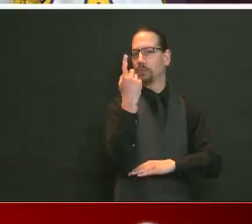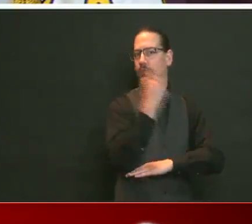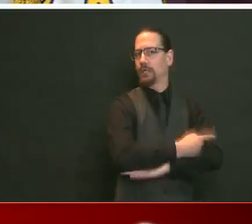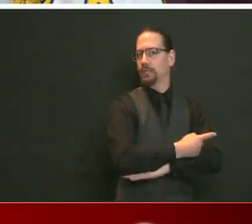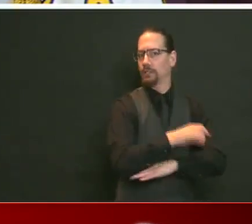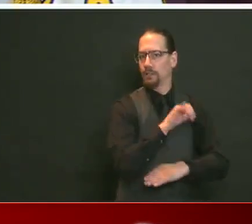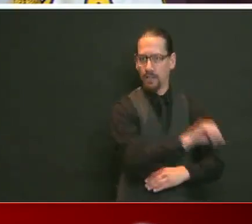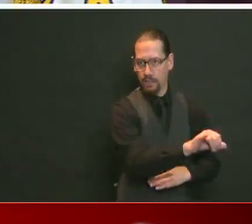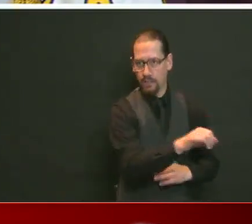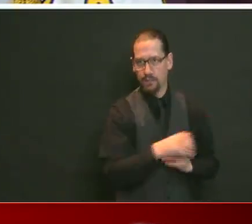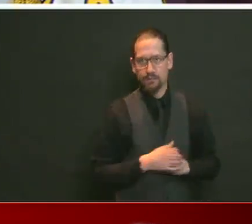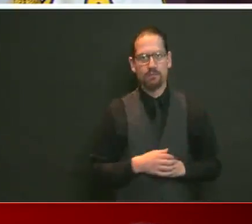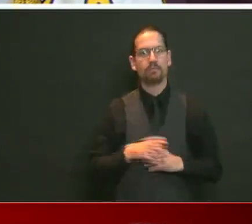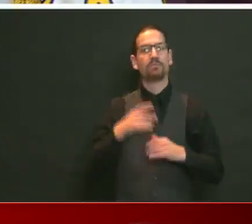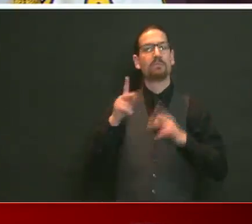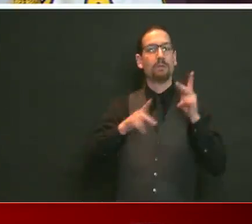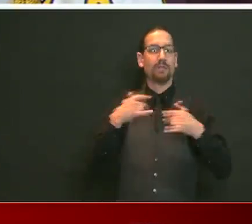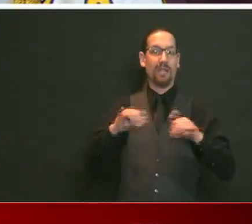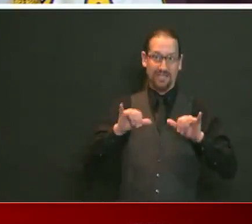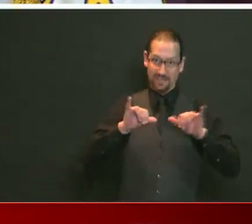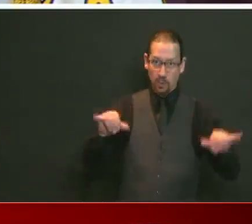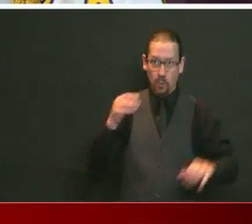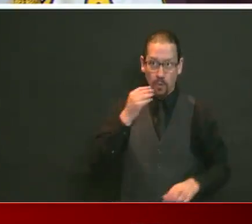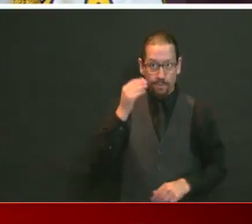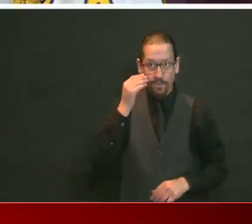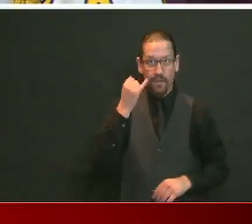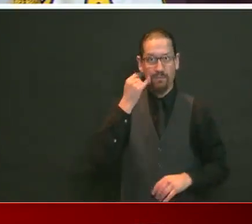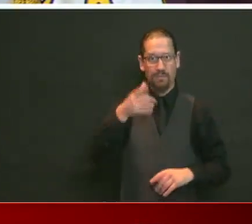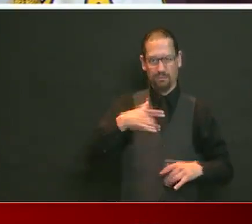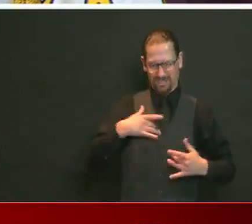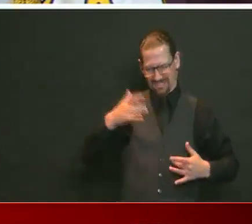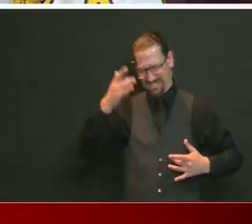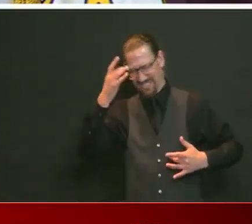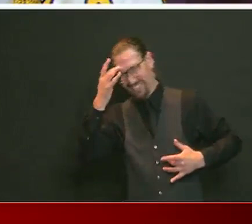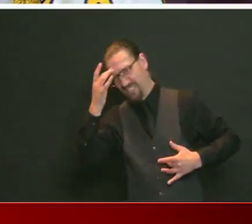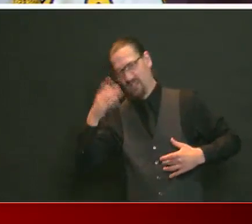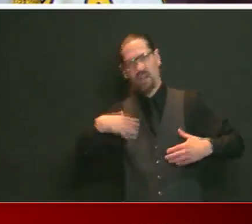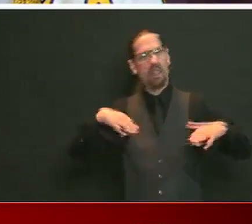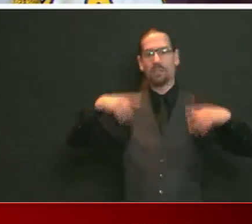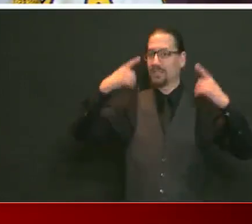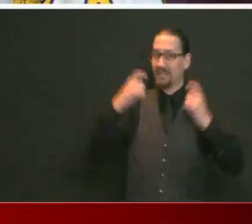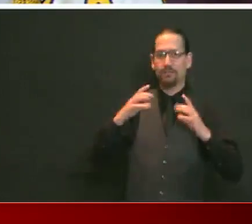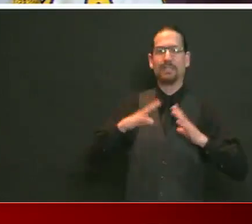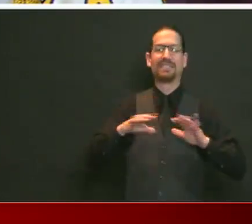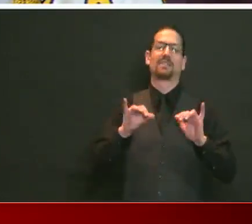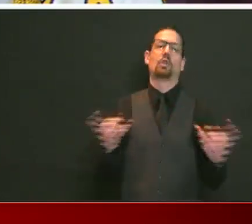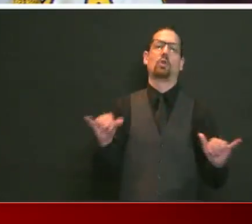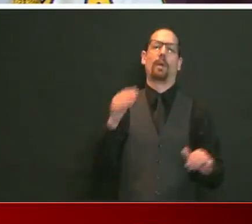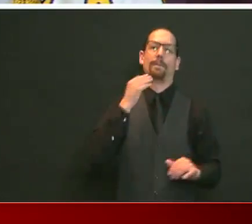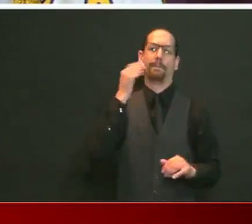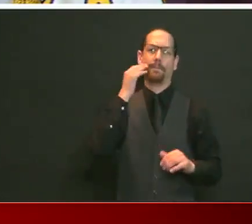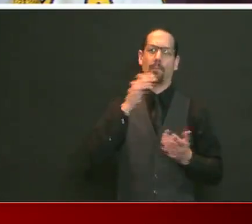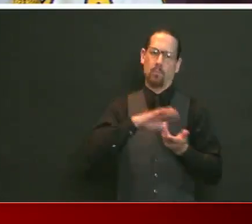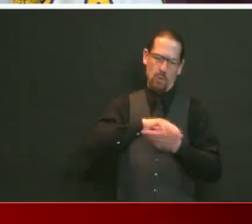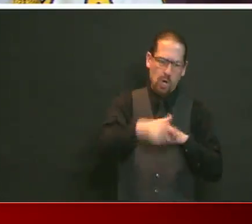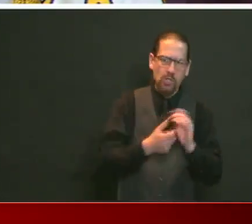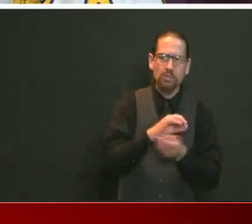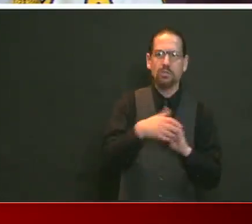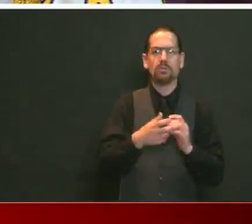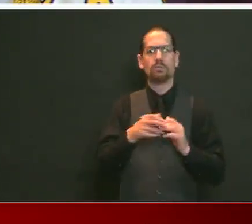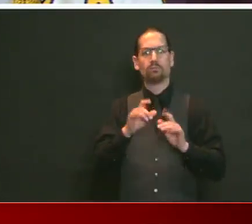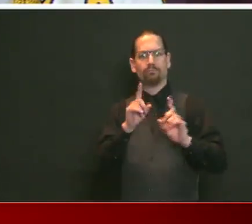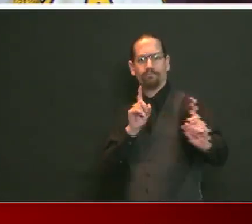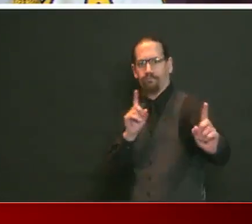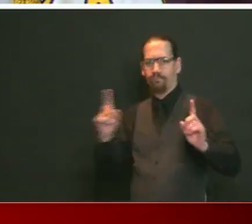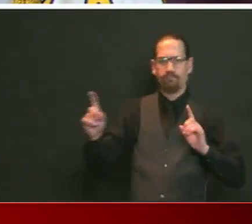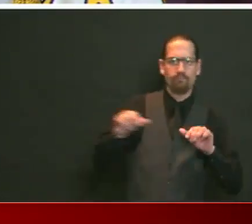stay home if they are sick and to continue to conduct the social distancing and hand washing and all of the elements that we know are critical to